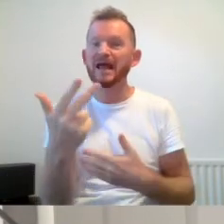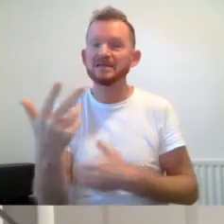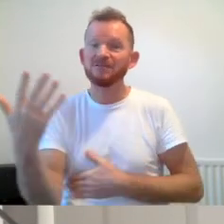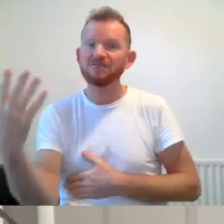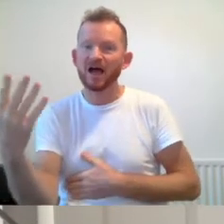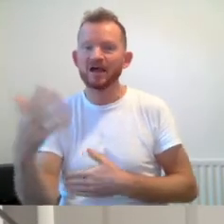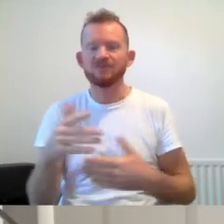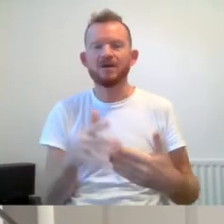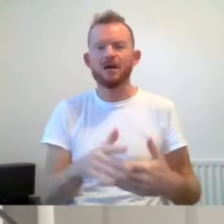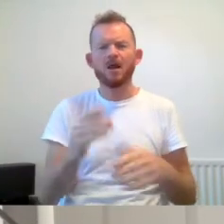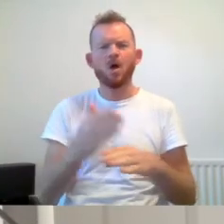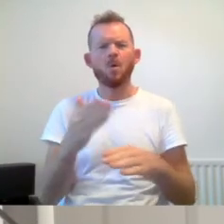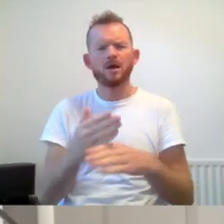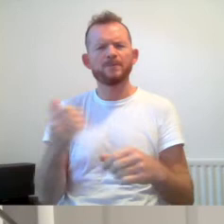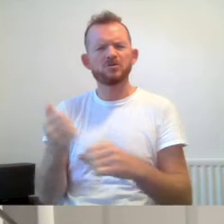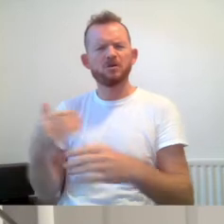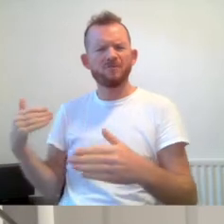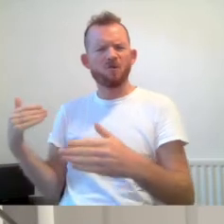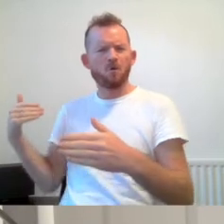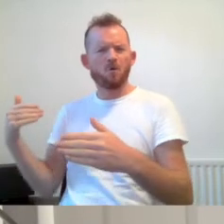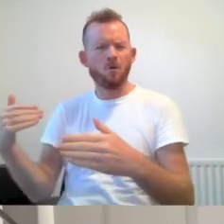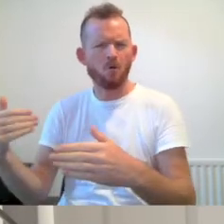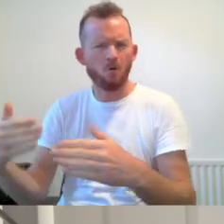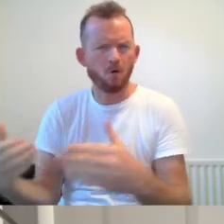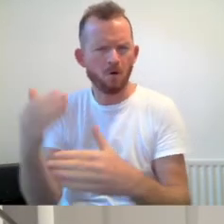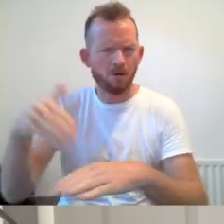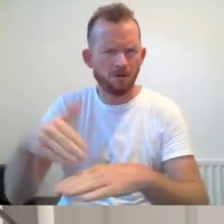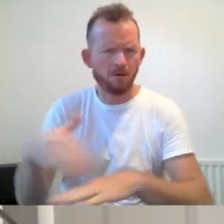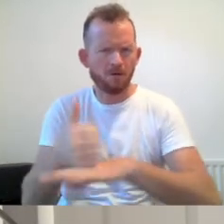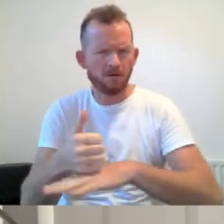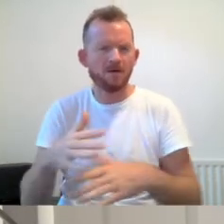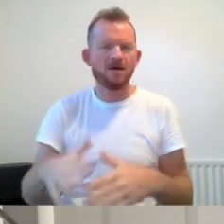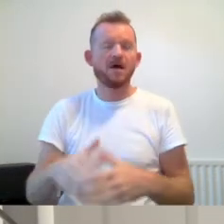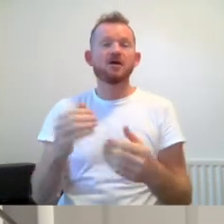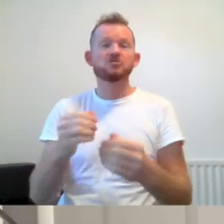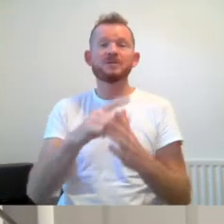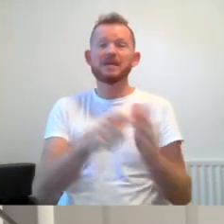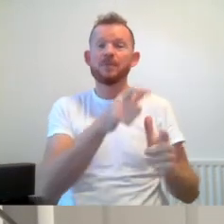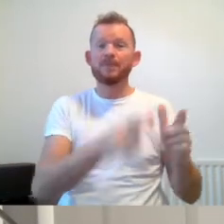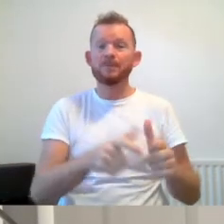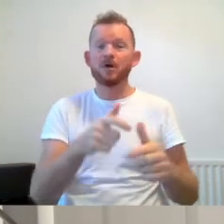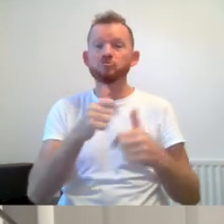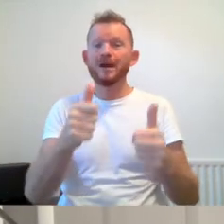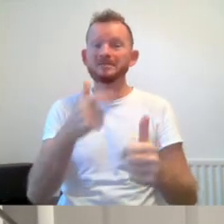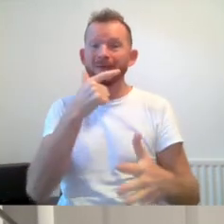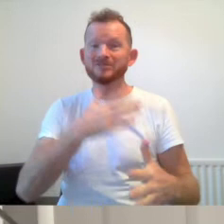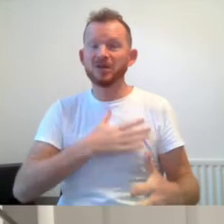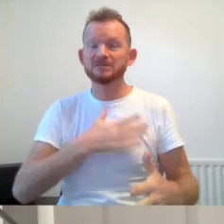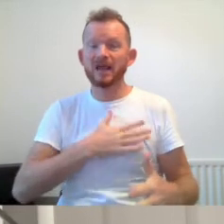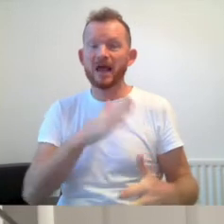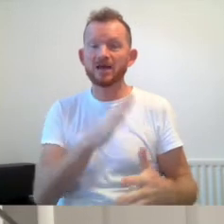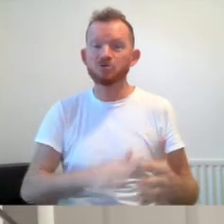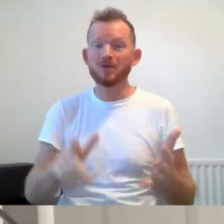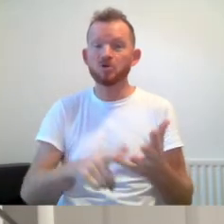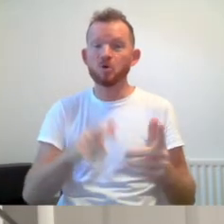that to get to this point. Some disabled people in Greater Manchester and around the UK had been linking